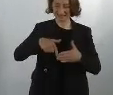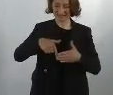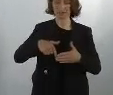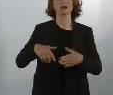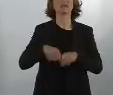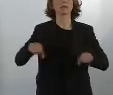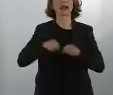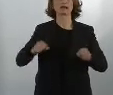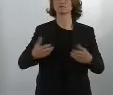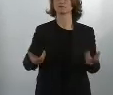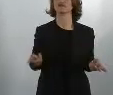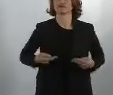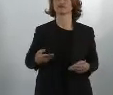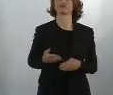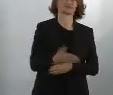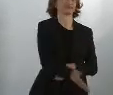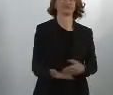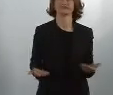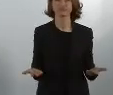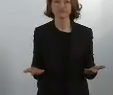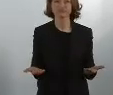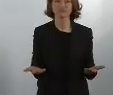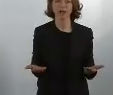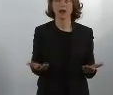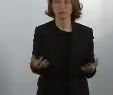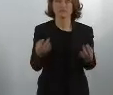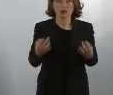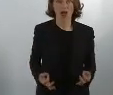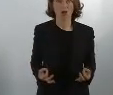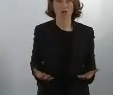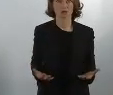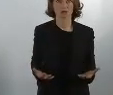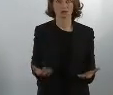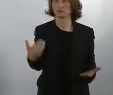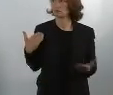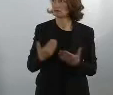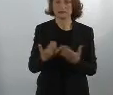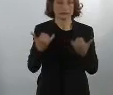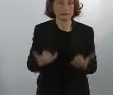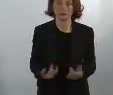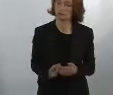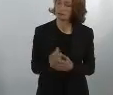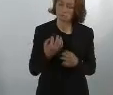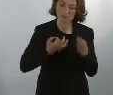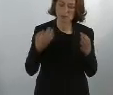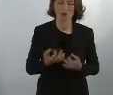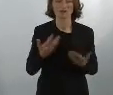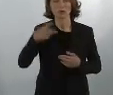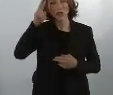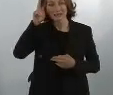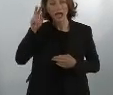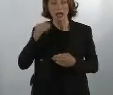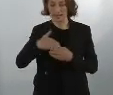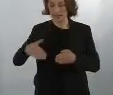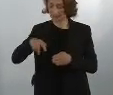background of international crime, which does not stop at borders and that it is all the more important today for the police